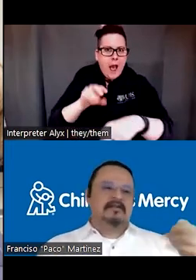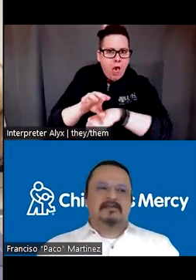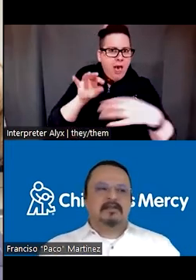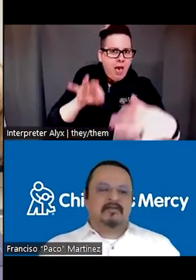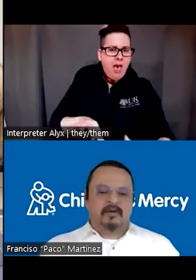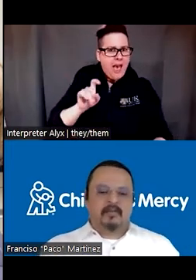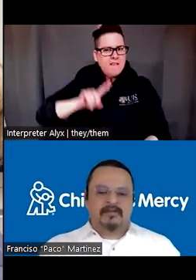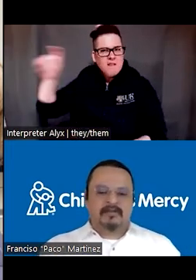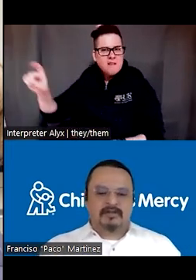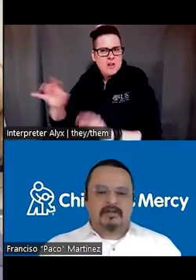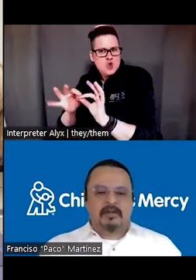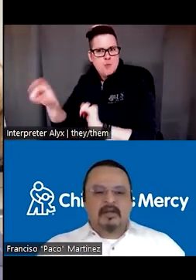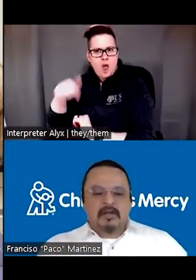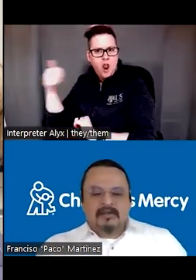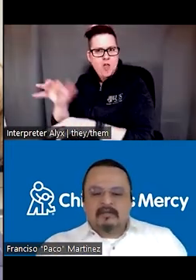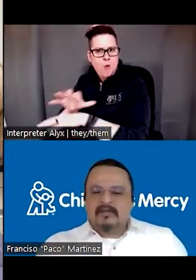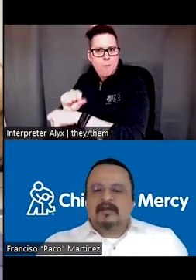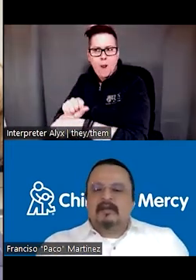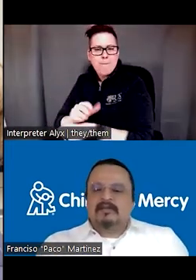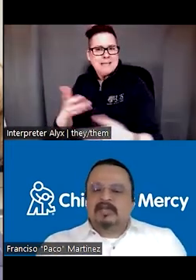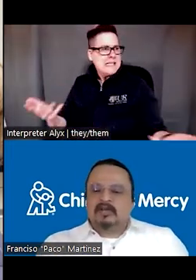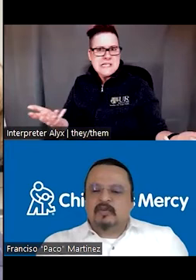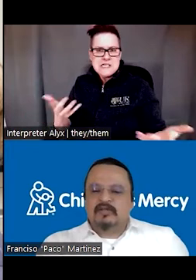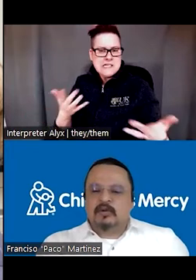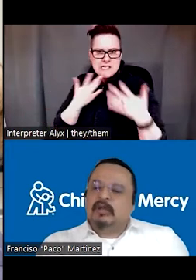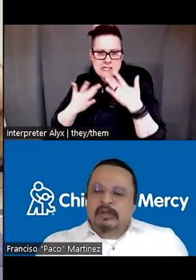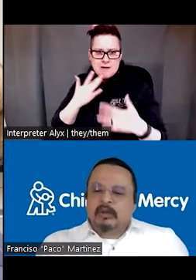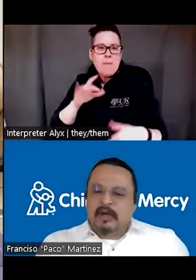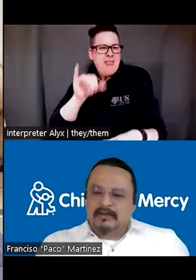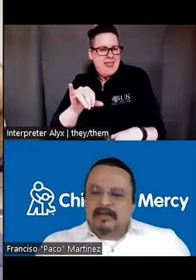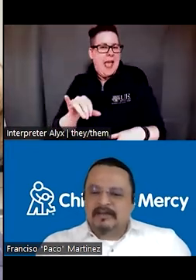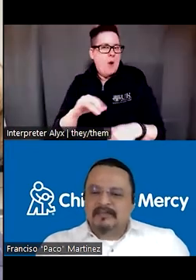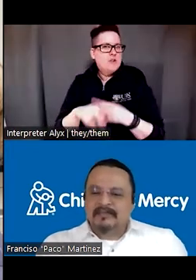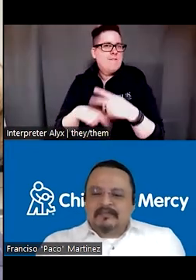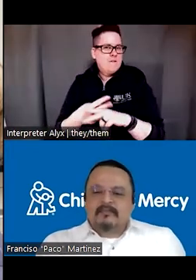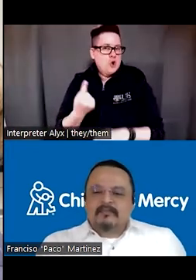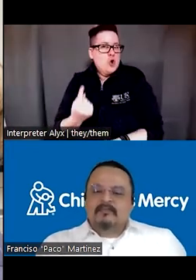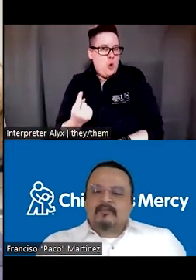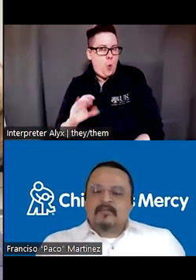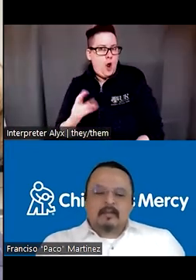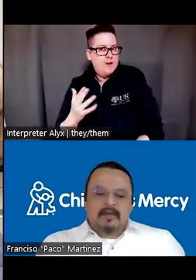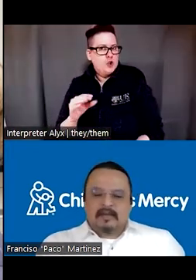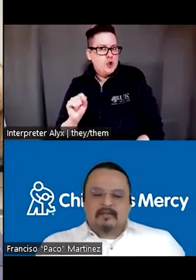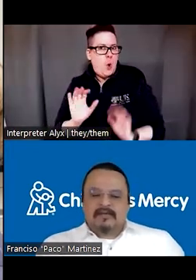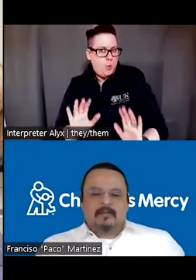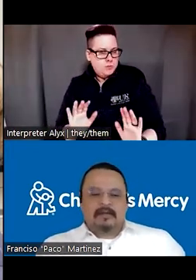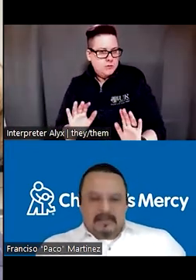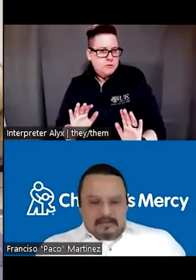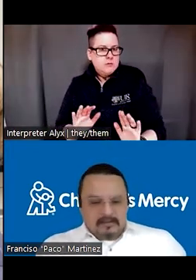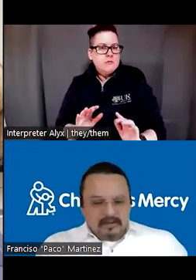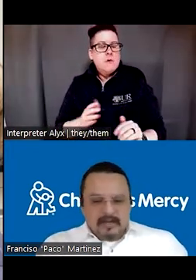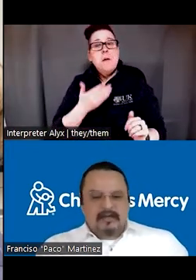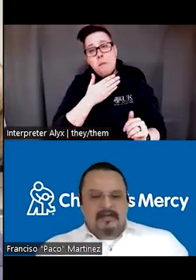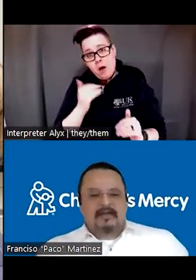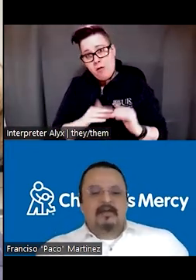and there was no formal structure, but that was the Chico's version one. Right. But it was better